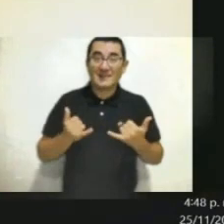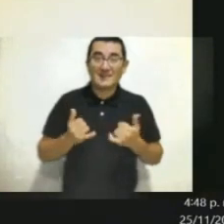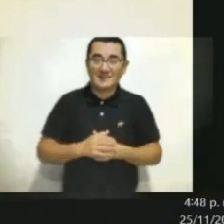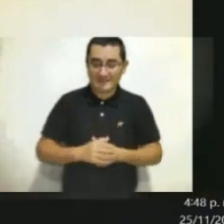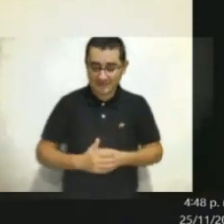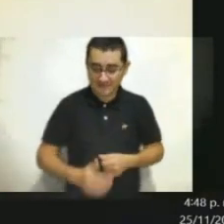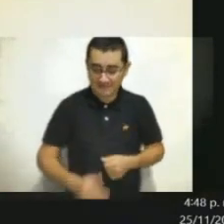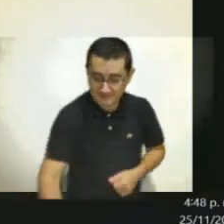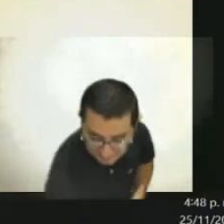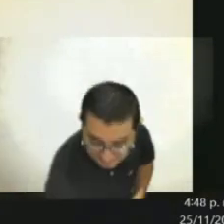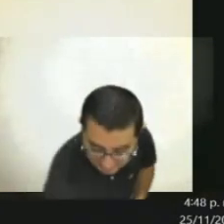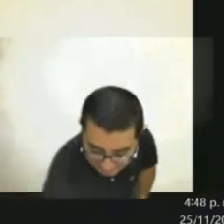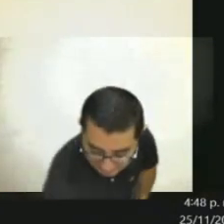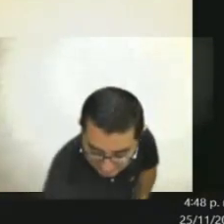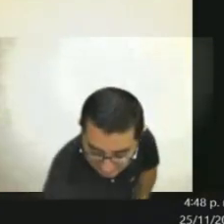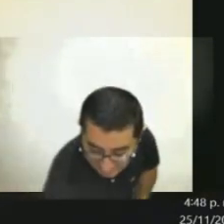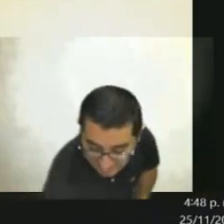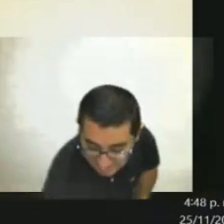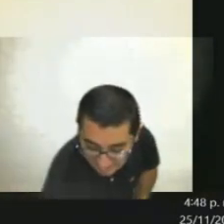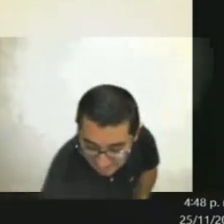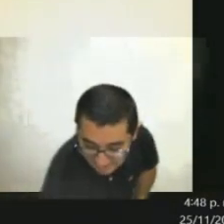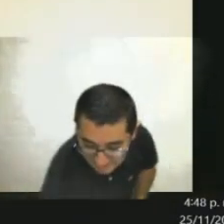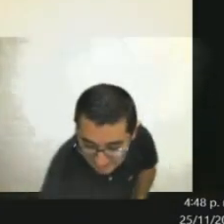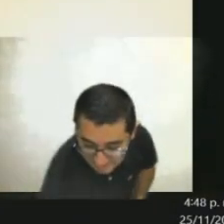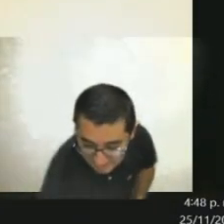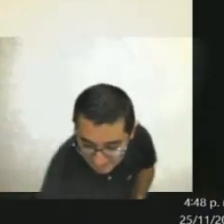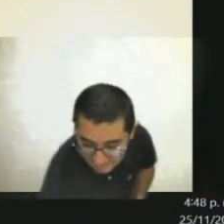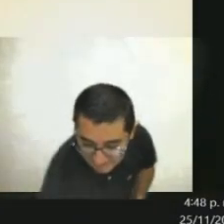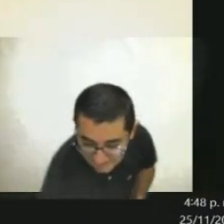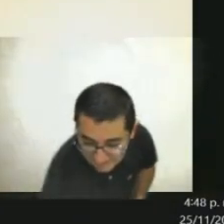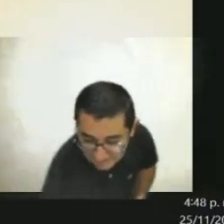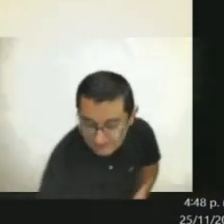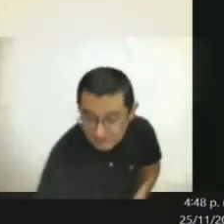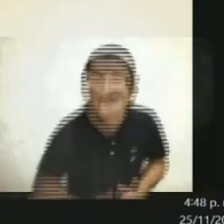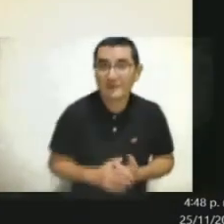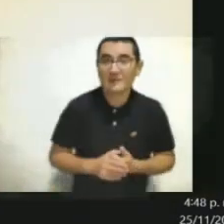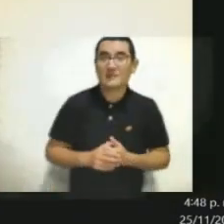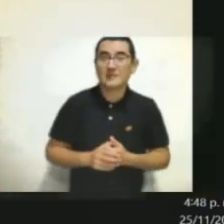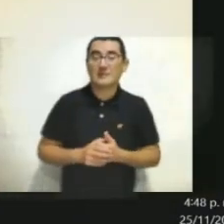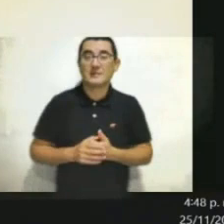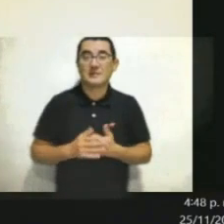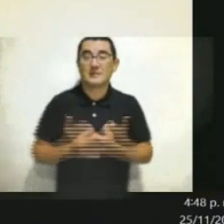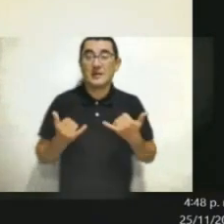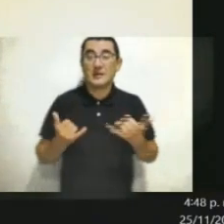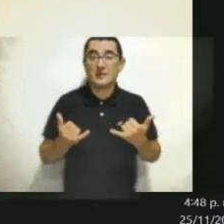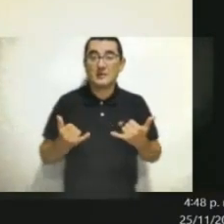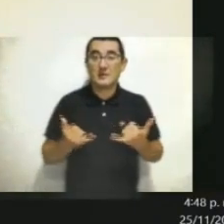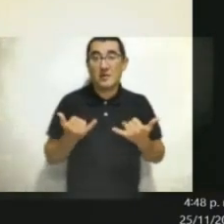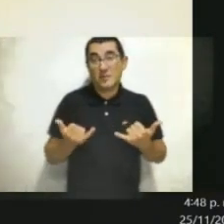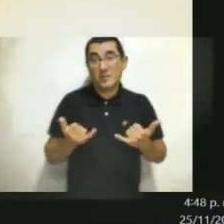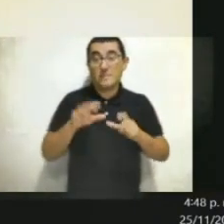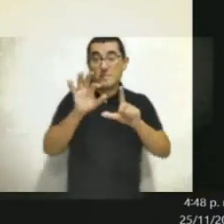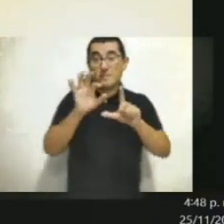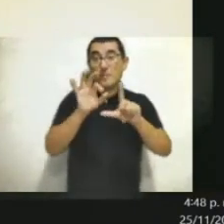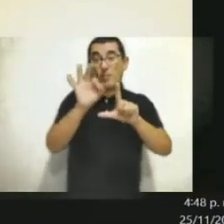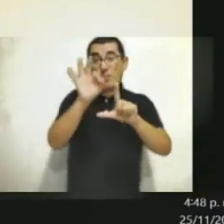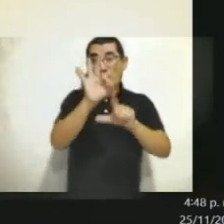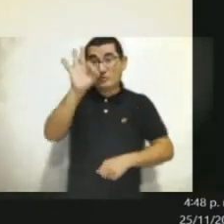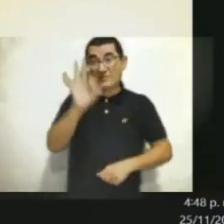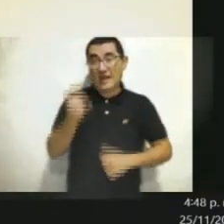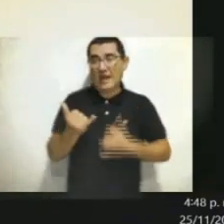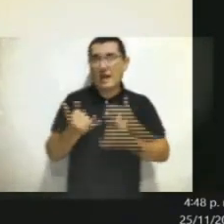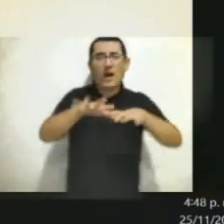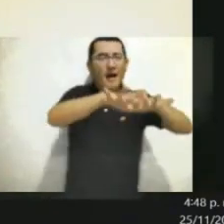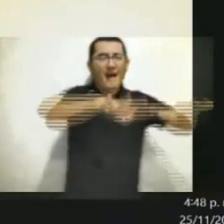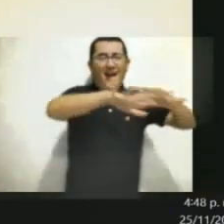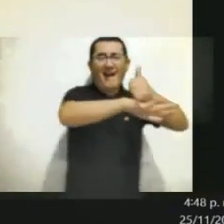of our market of the amount of users that is probably more than 16 million users that we have coverage in the country of